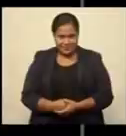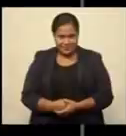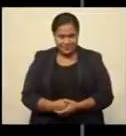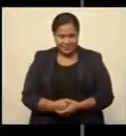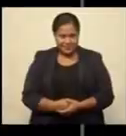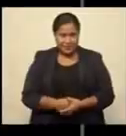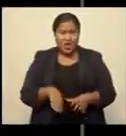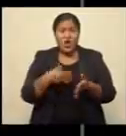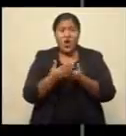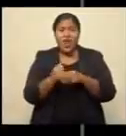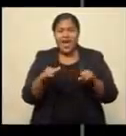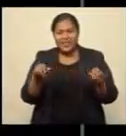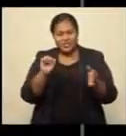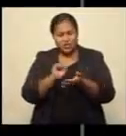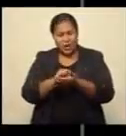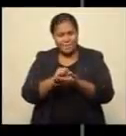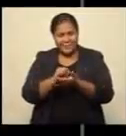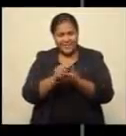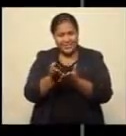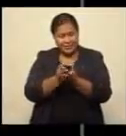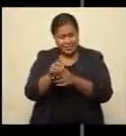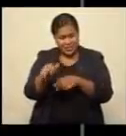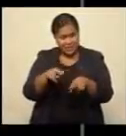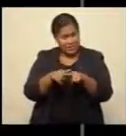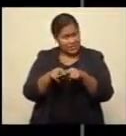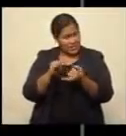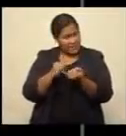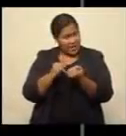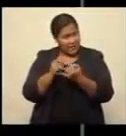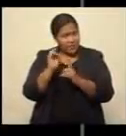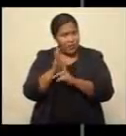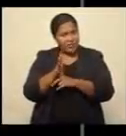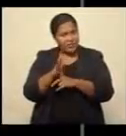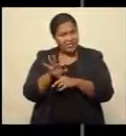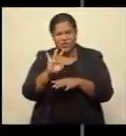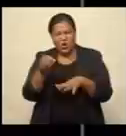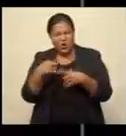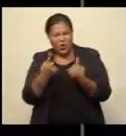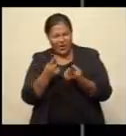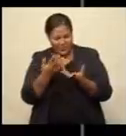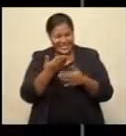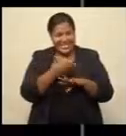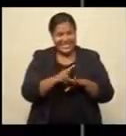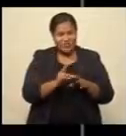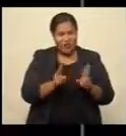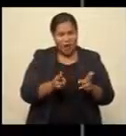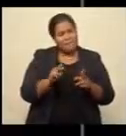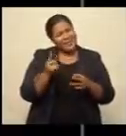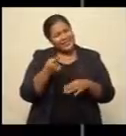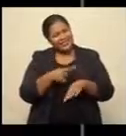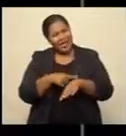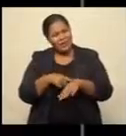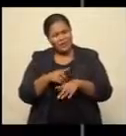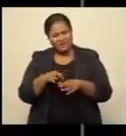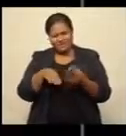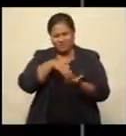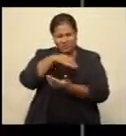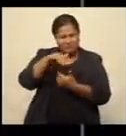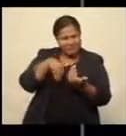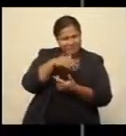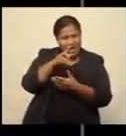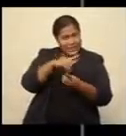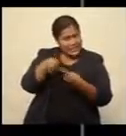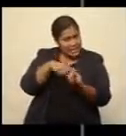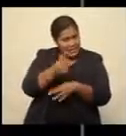Online shopping services in Fiji are critical, not only under the current circumstances, but in times of natural disasters as well.